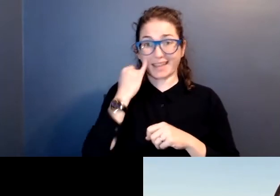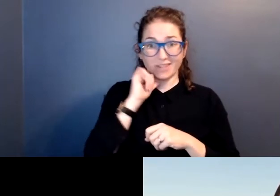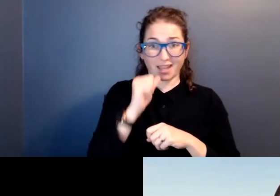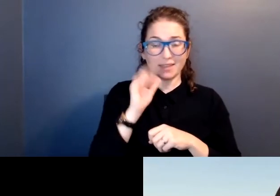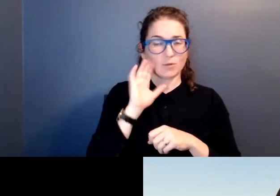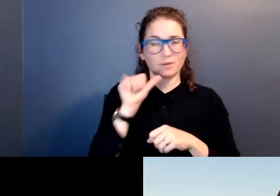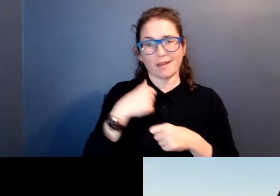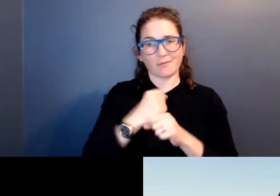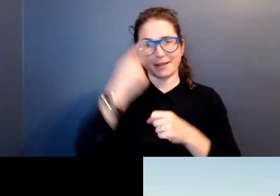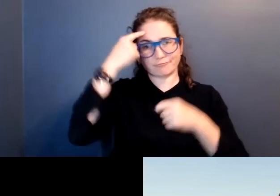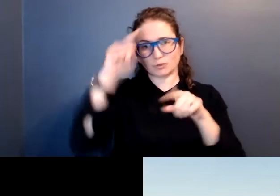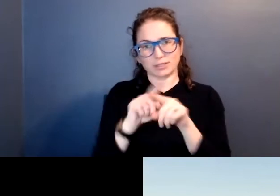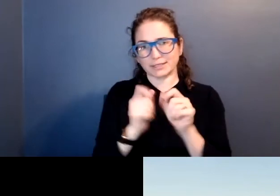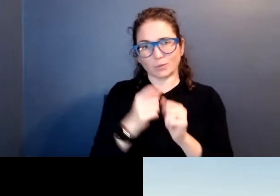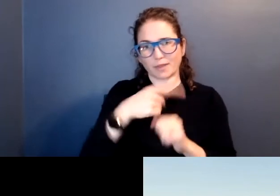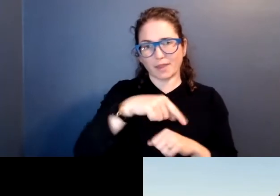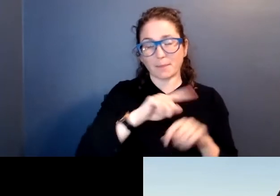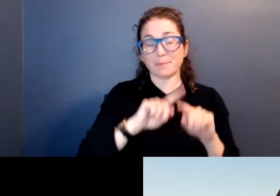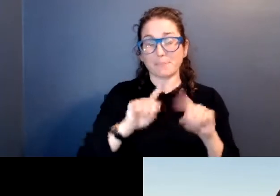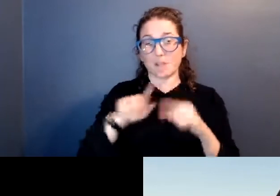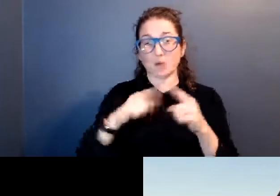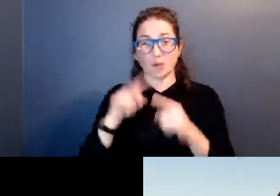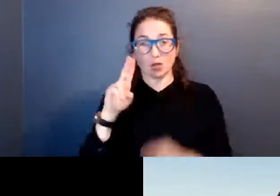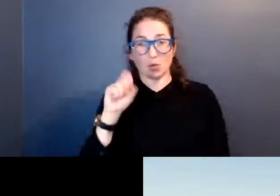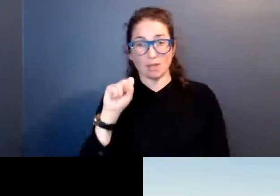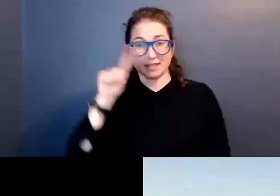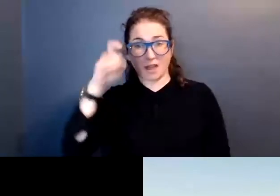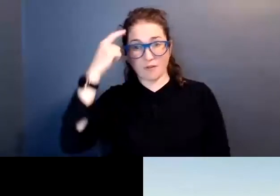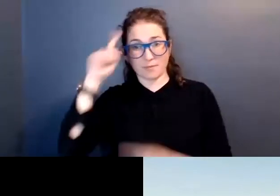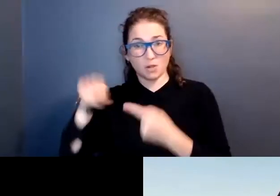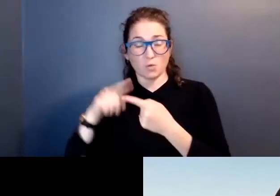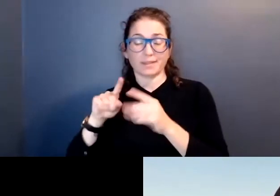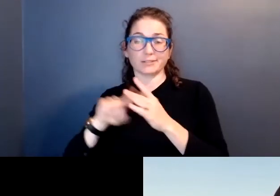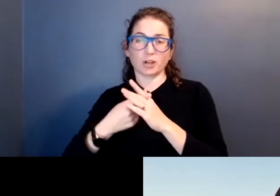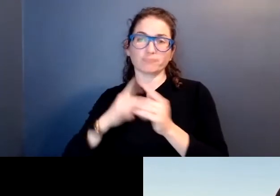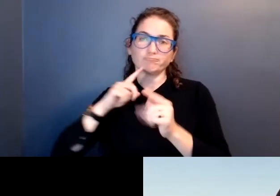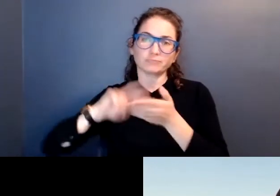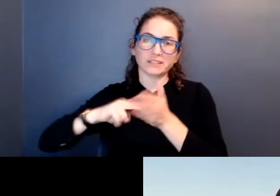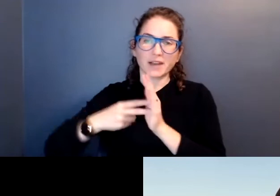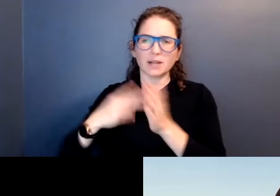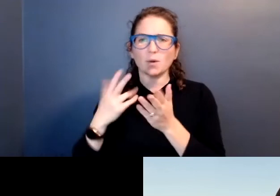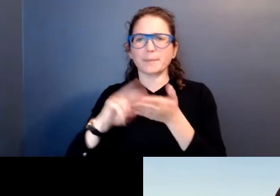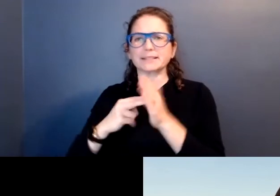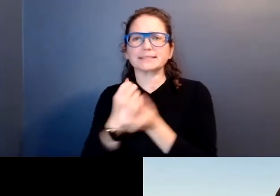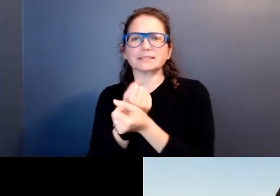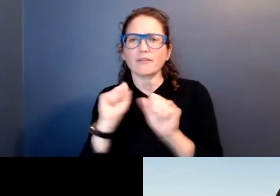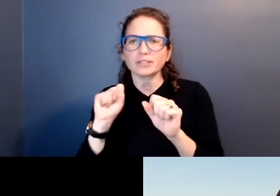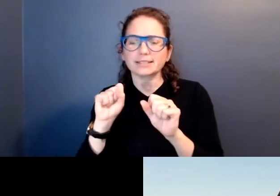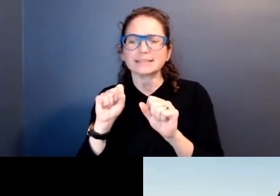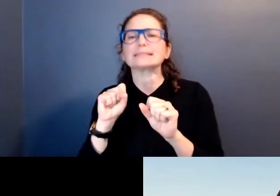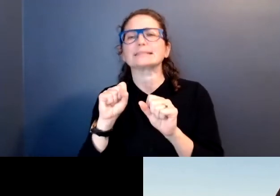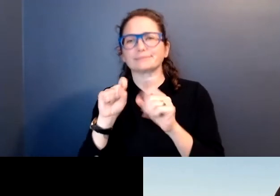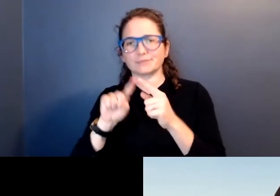treaties with them. However, when the United States government started defining sovereignty, it started